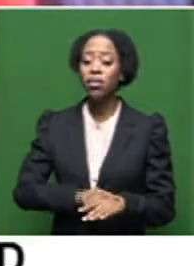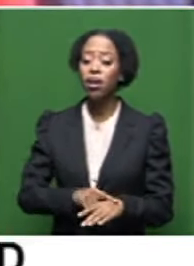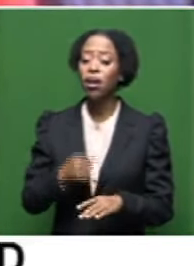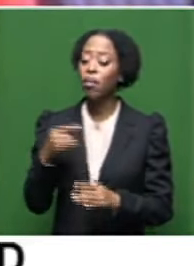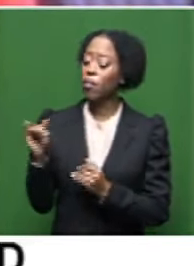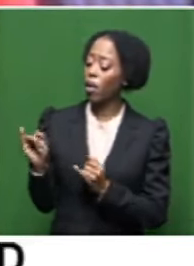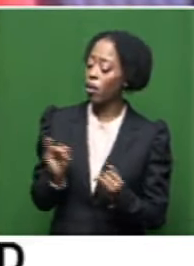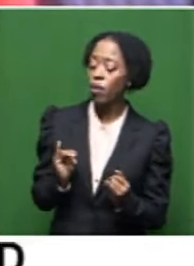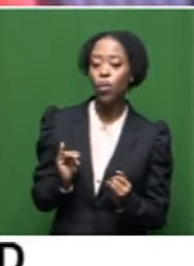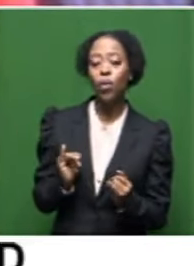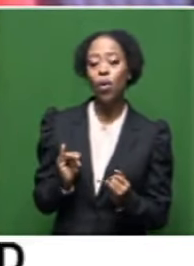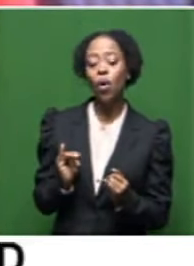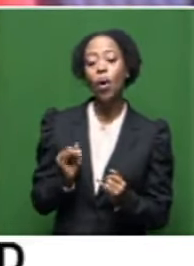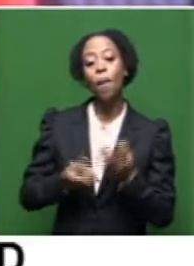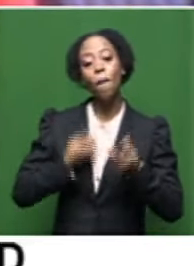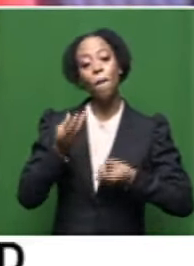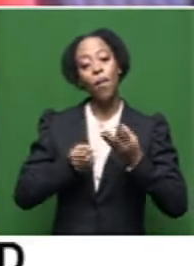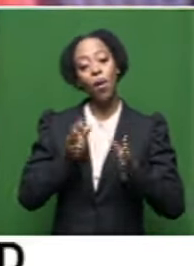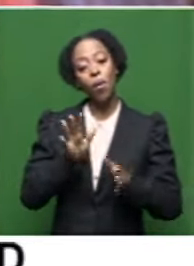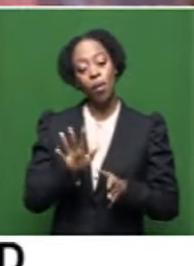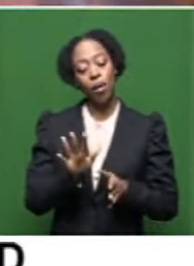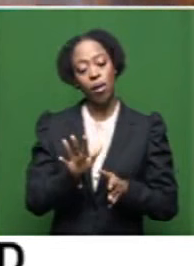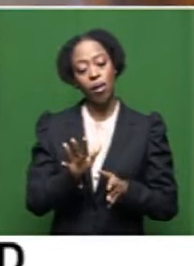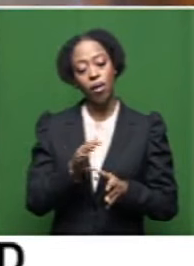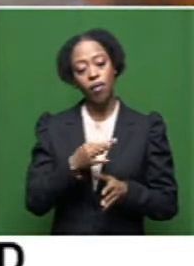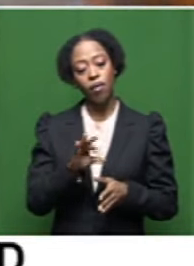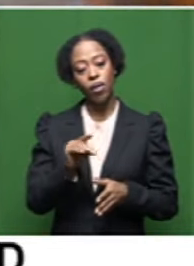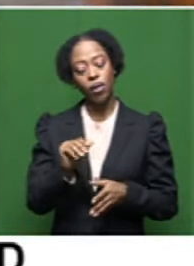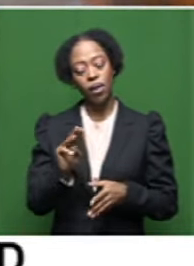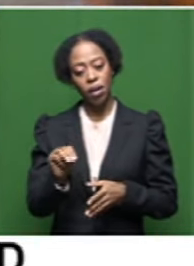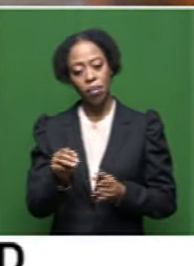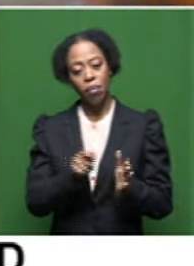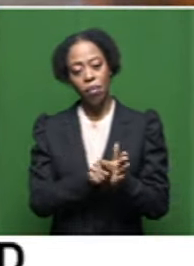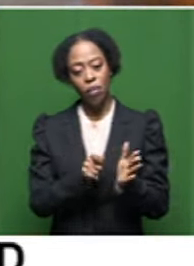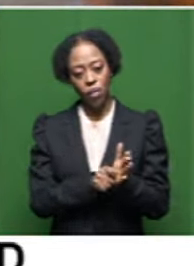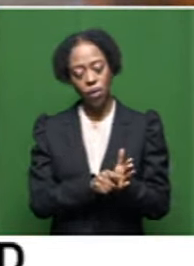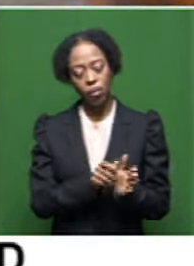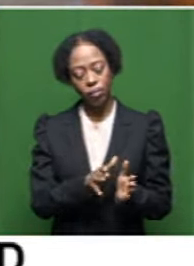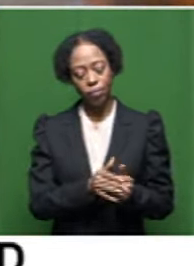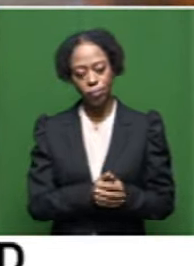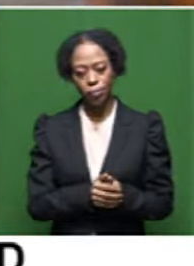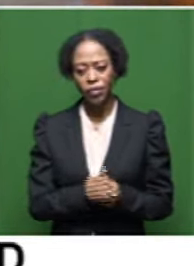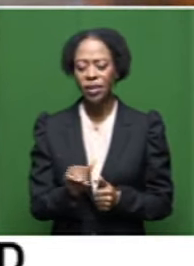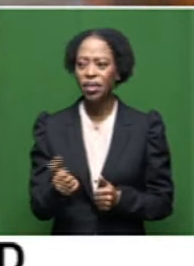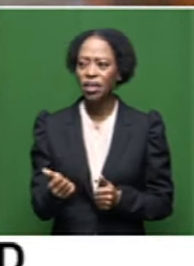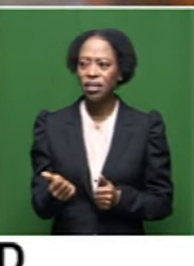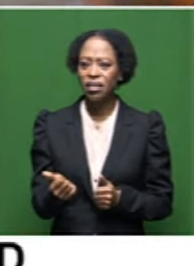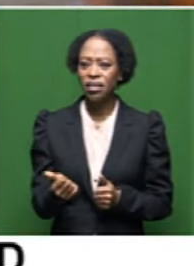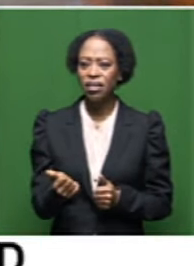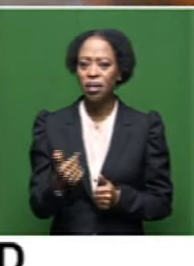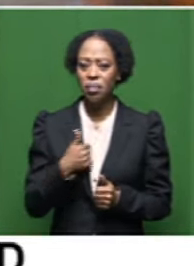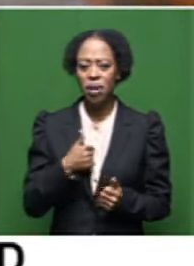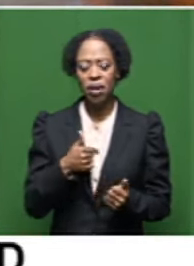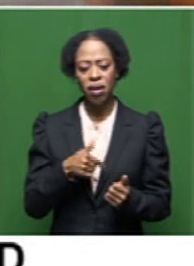introduced to him through the poem for Do M Band, written by Wally Serrote. And yeah, as a little